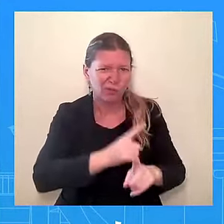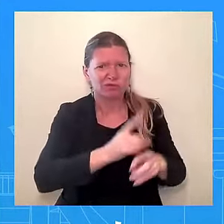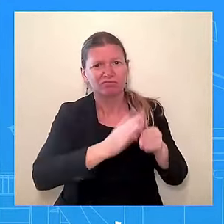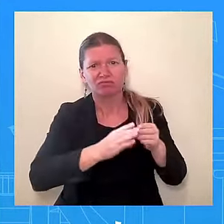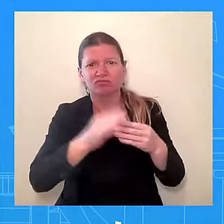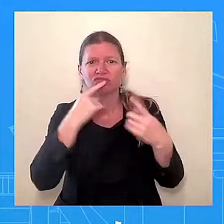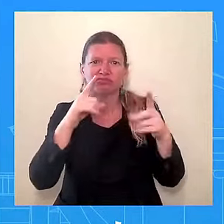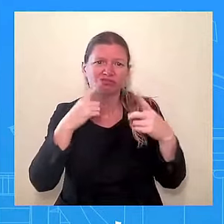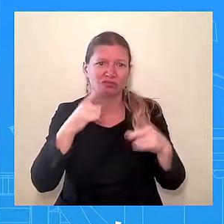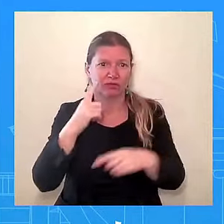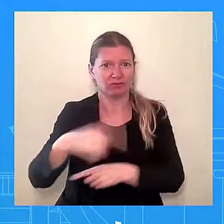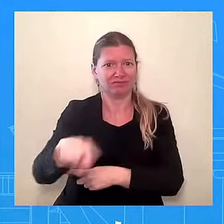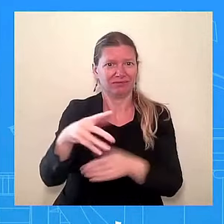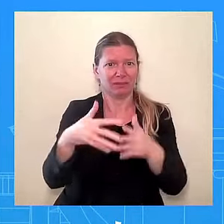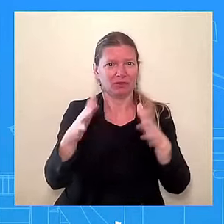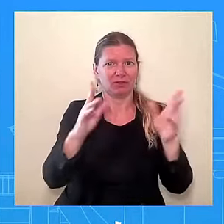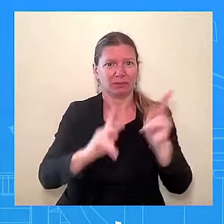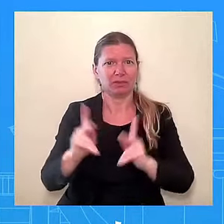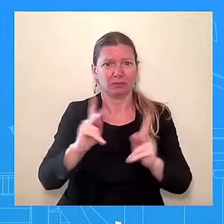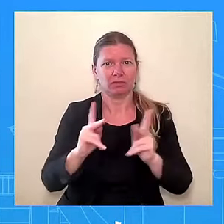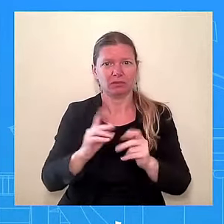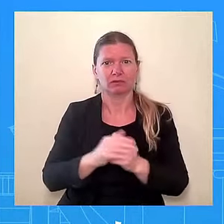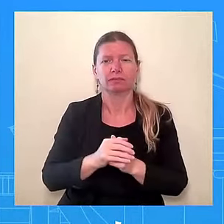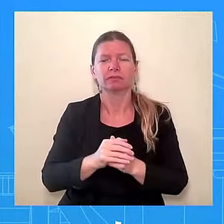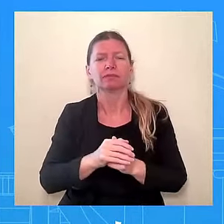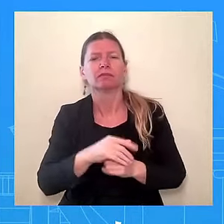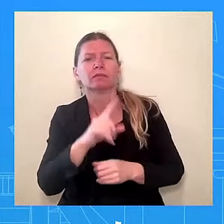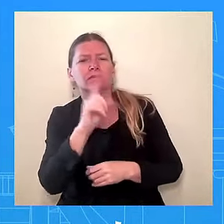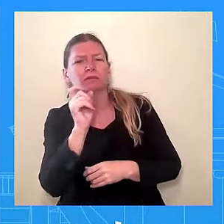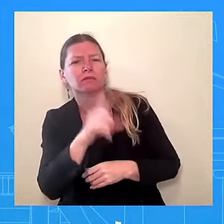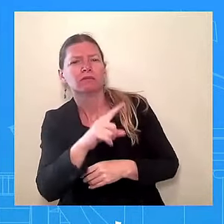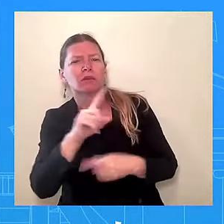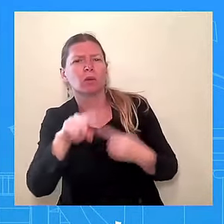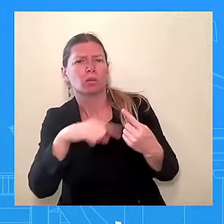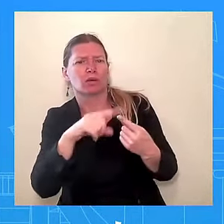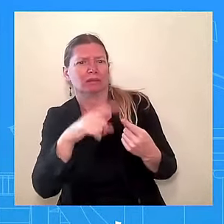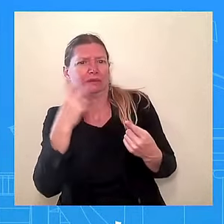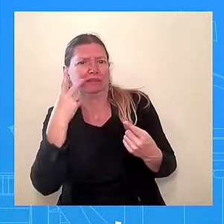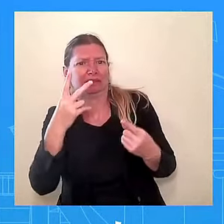together? That's a good question. I don't have anything for you right now at this time.